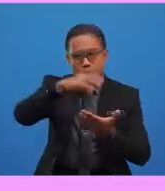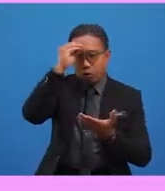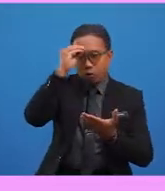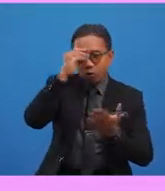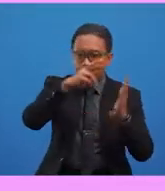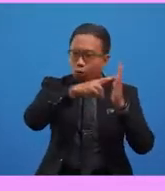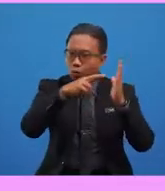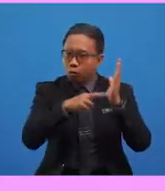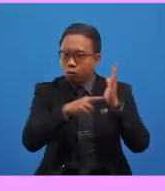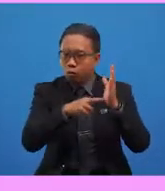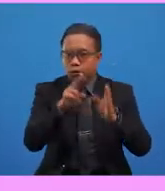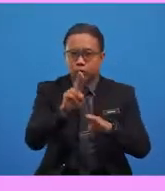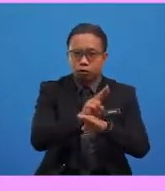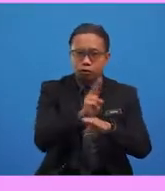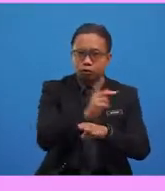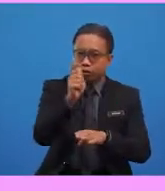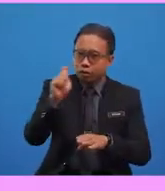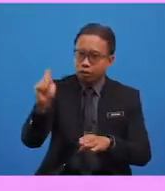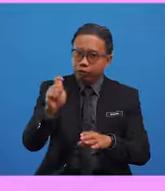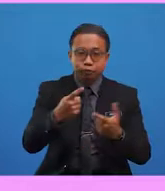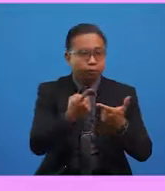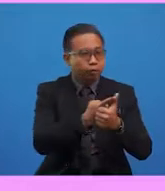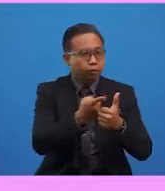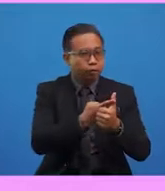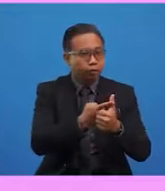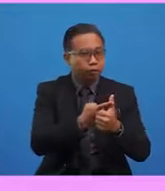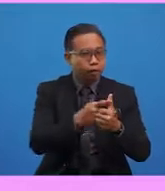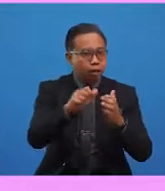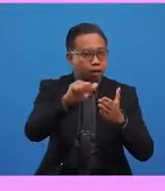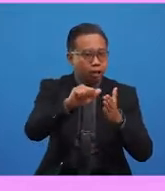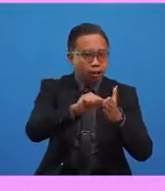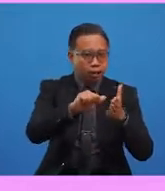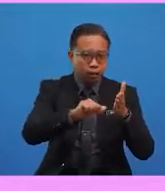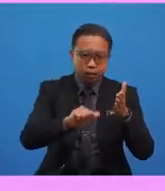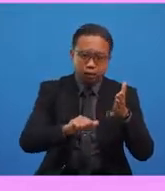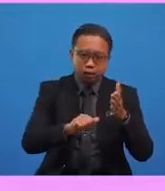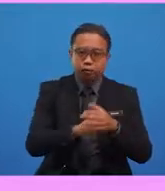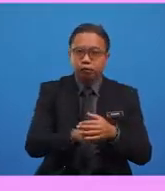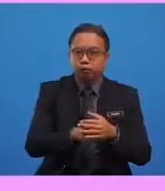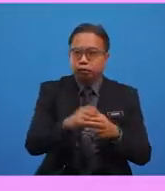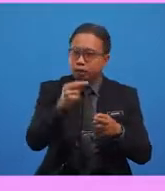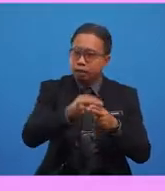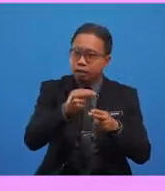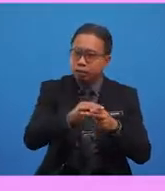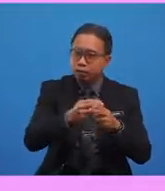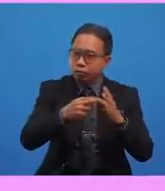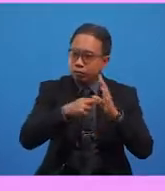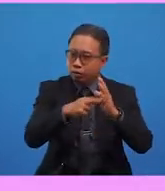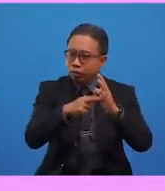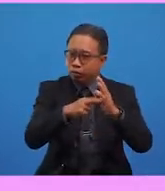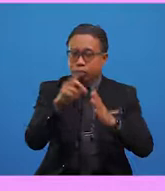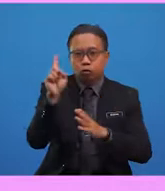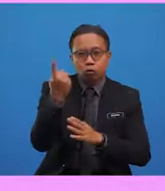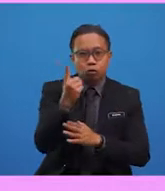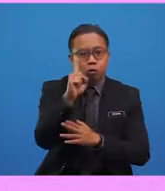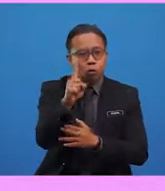more rules uses of the. Firstly, the article The is used before a noun which refers to only